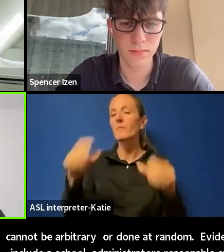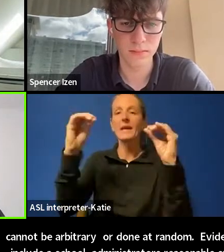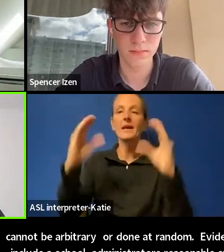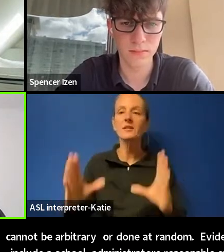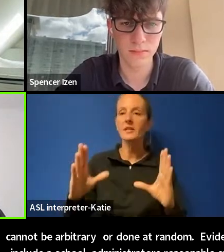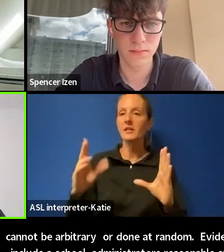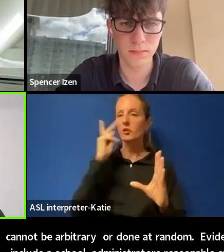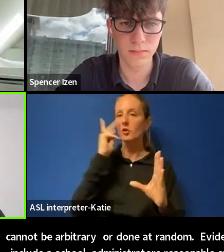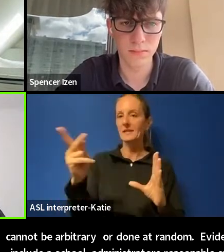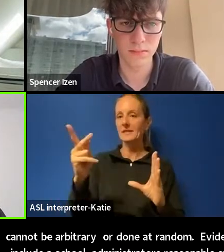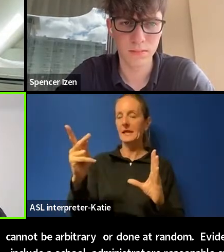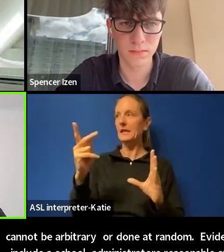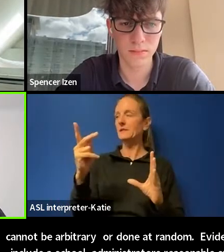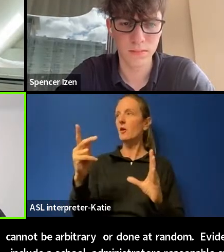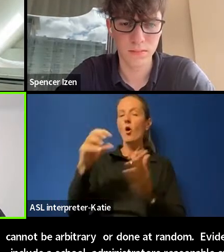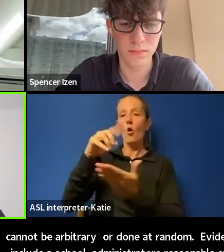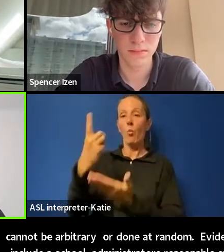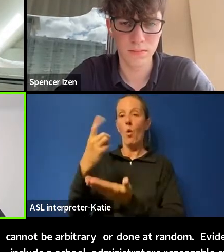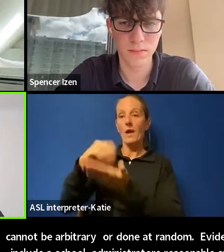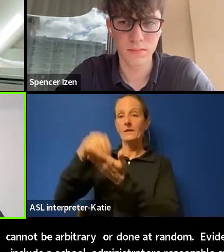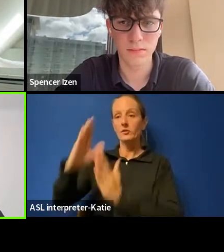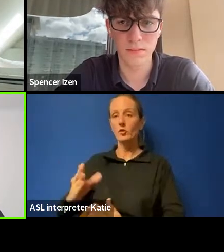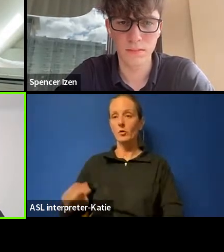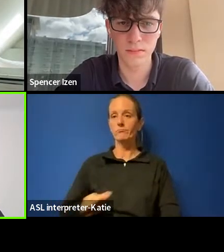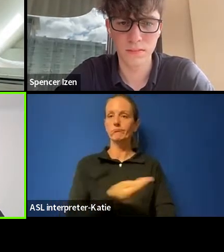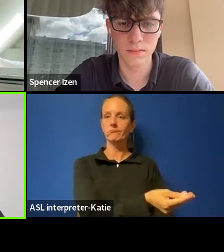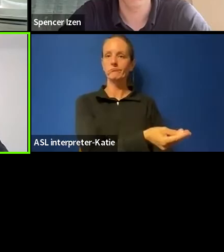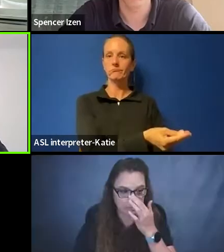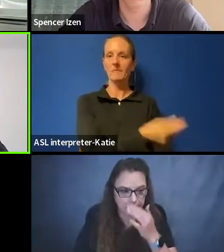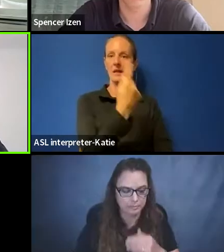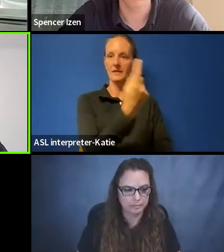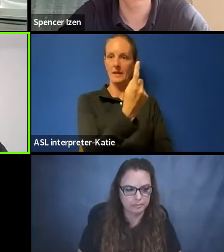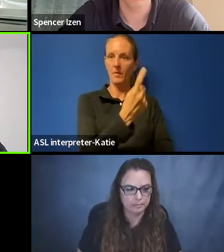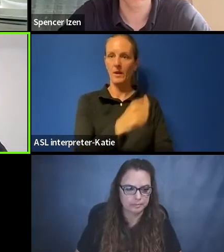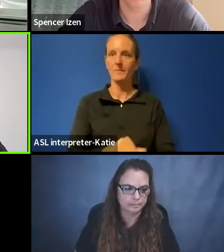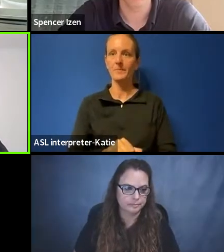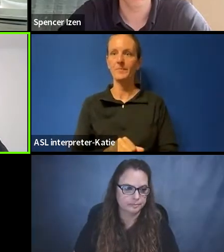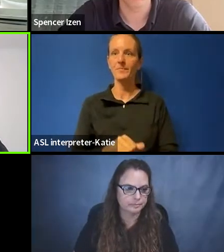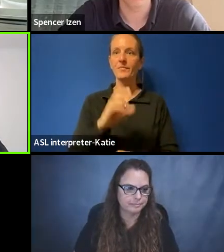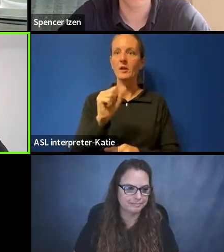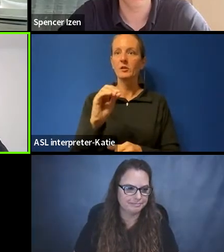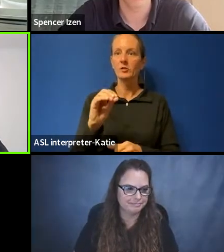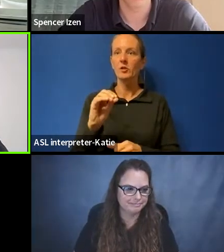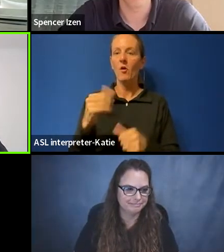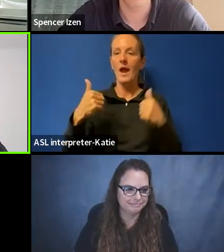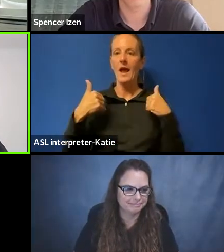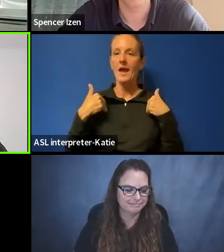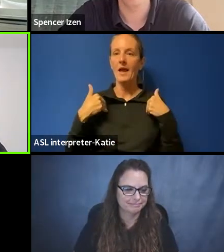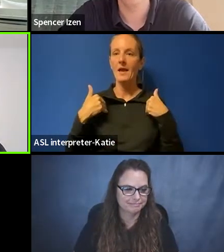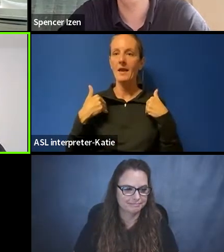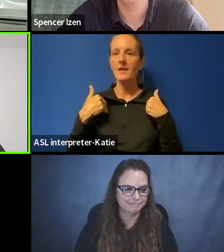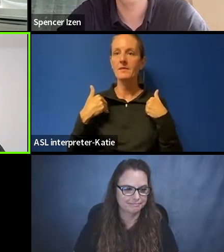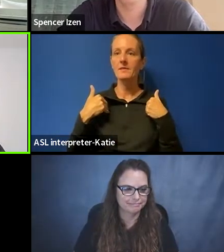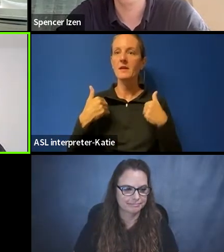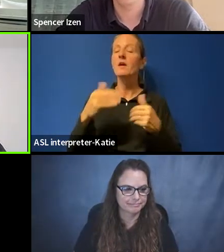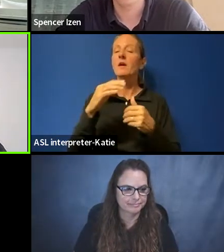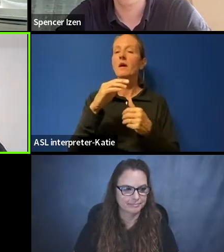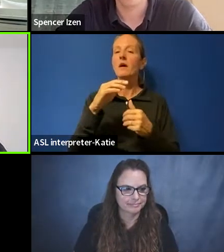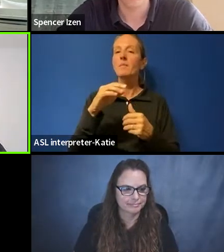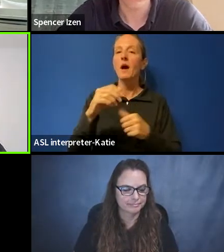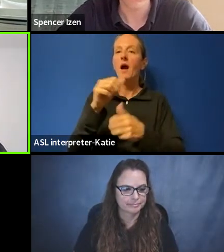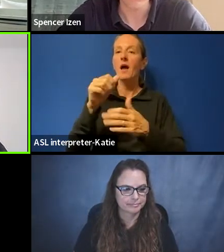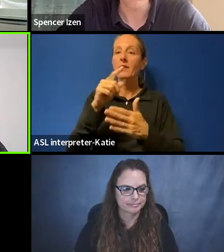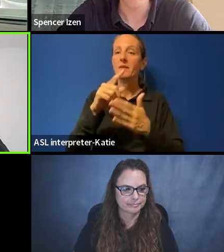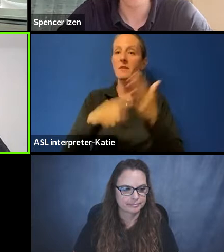a student something suspicious, or report from other reliable students that a student is carrying a knife or other weapon. In